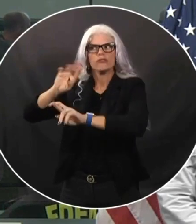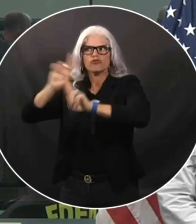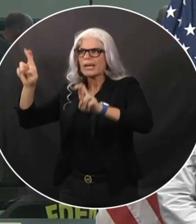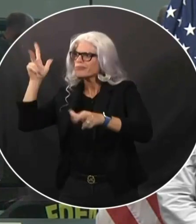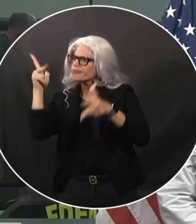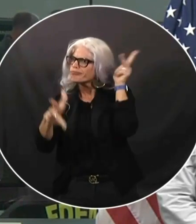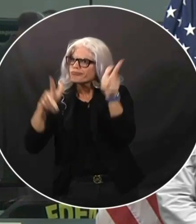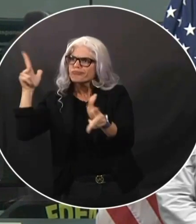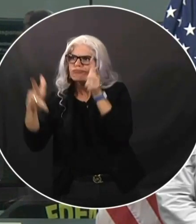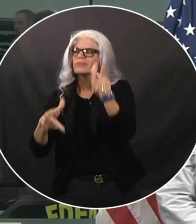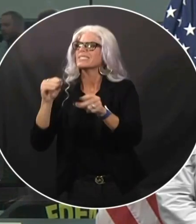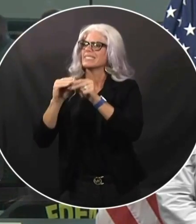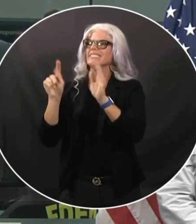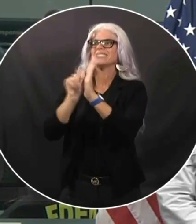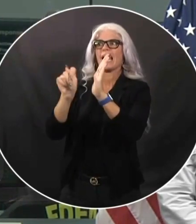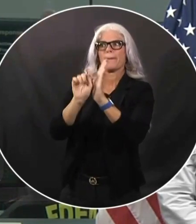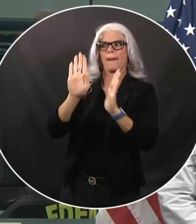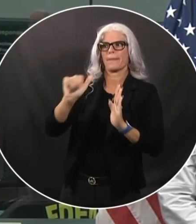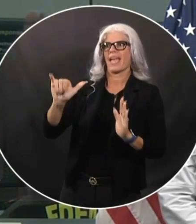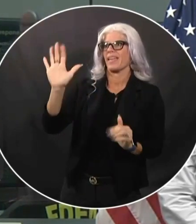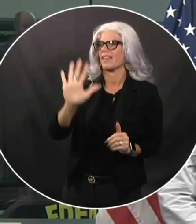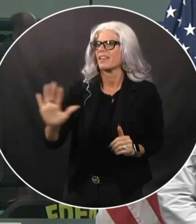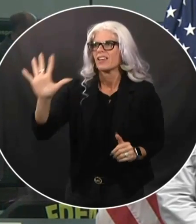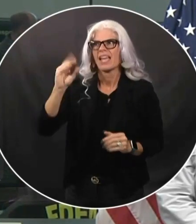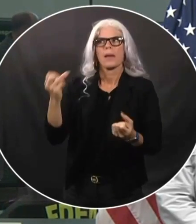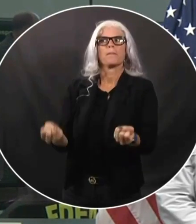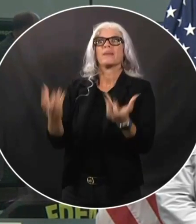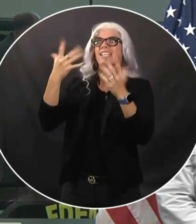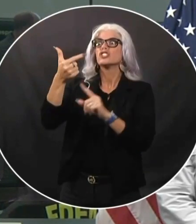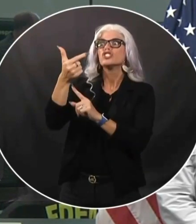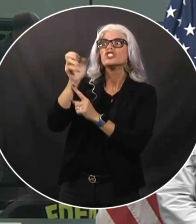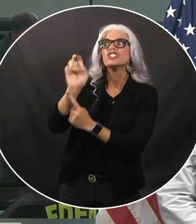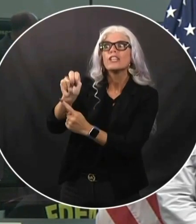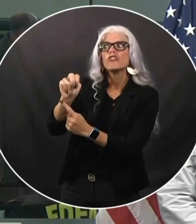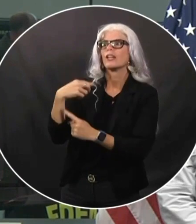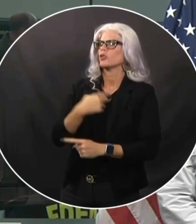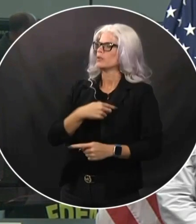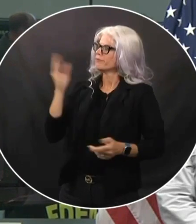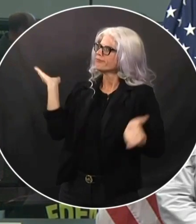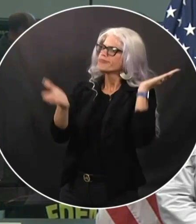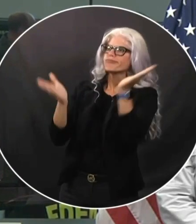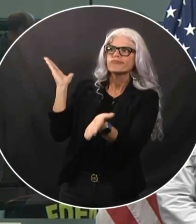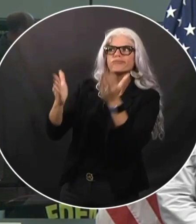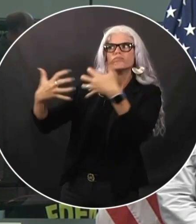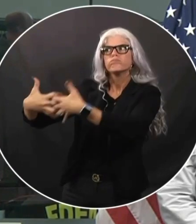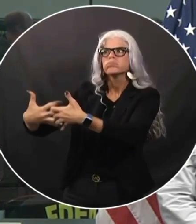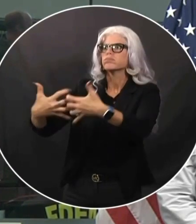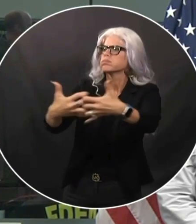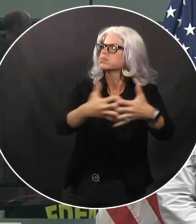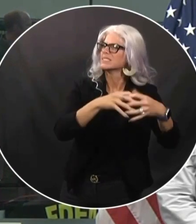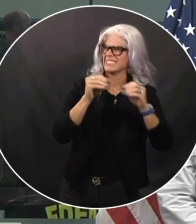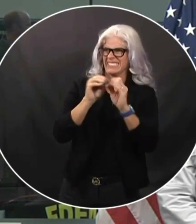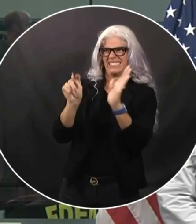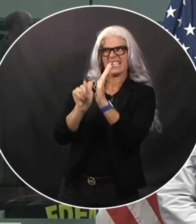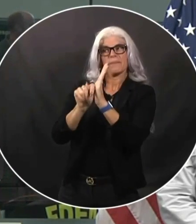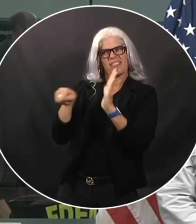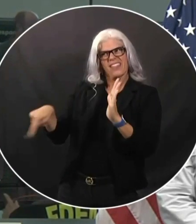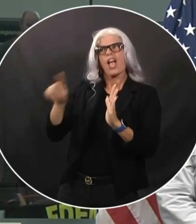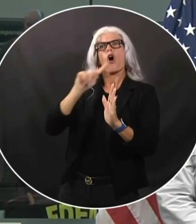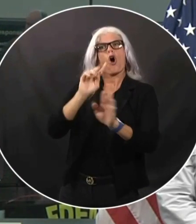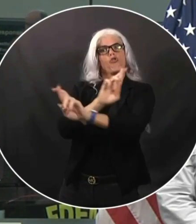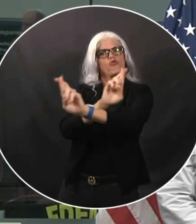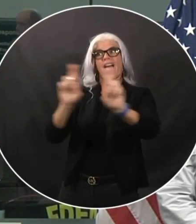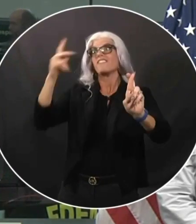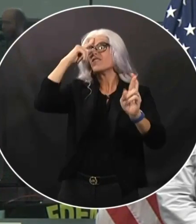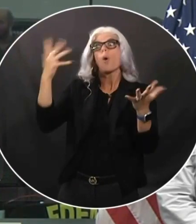and hundreds of generators and pumps have also been staged in the Tampa Bay area to prepare for the flooding that we're anticipating. So